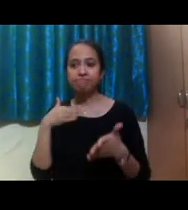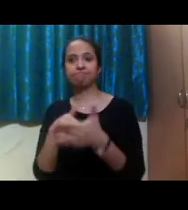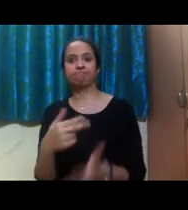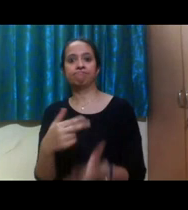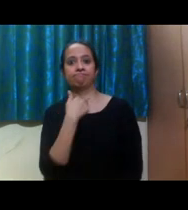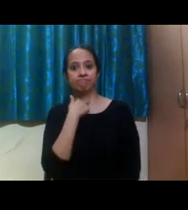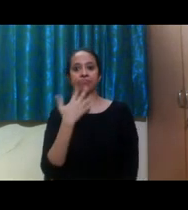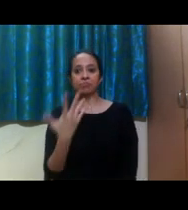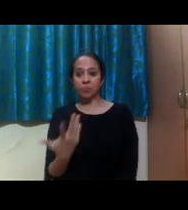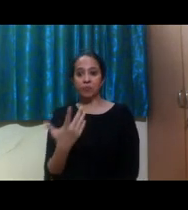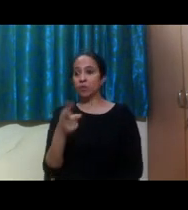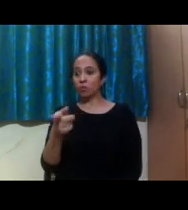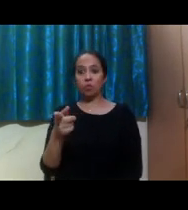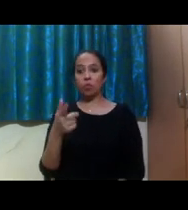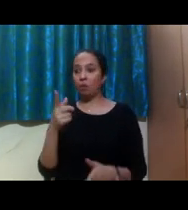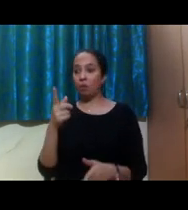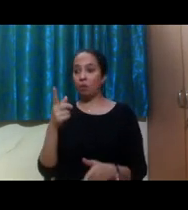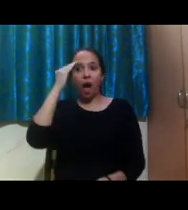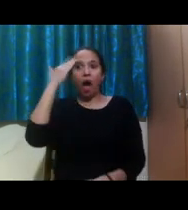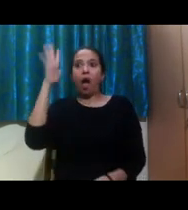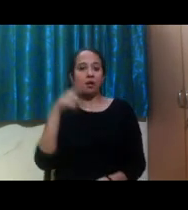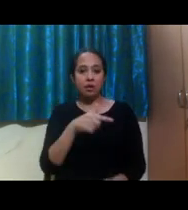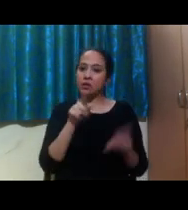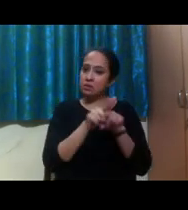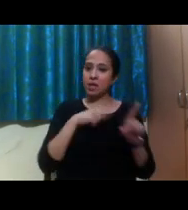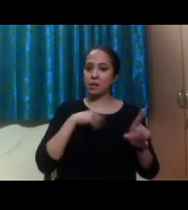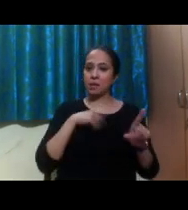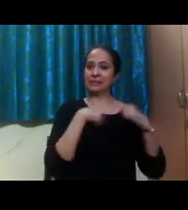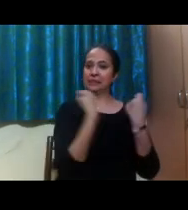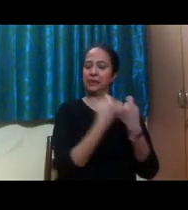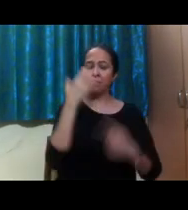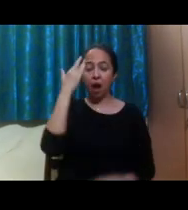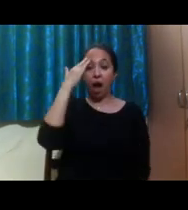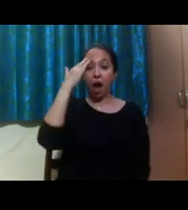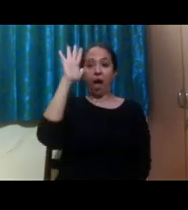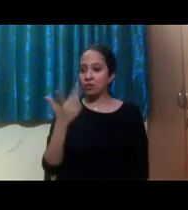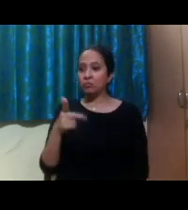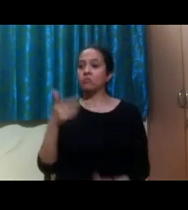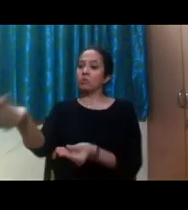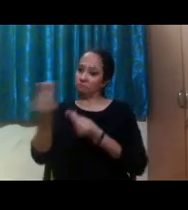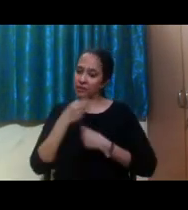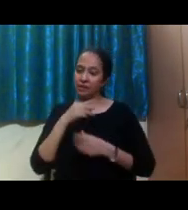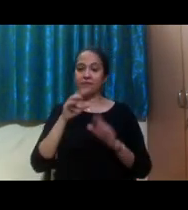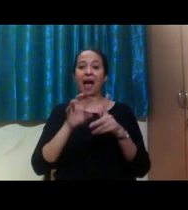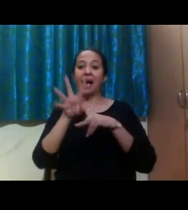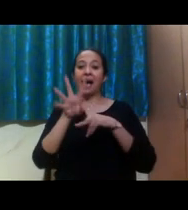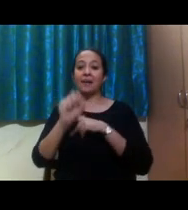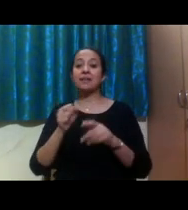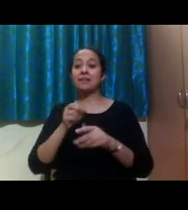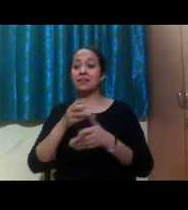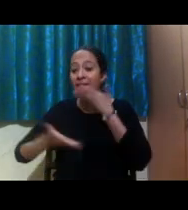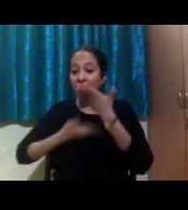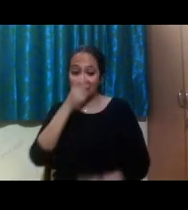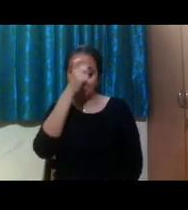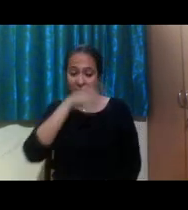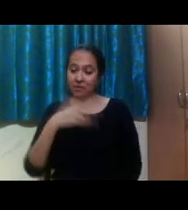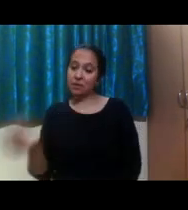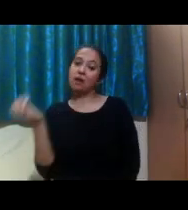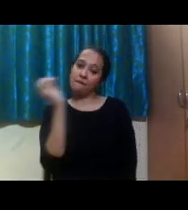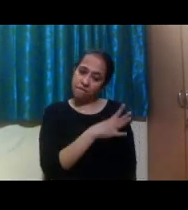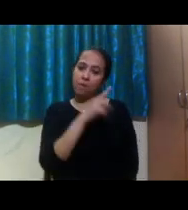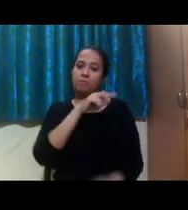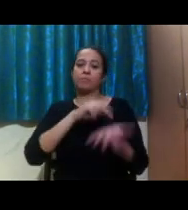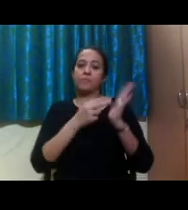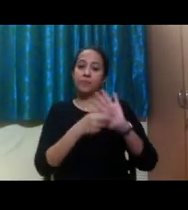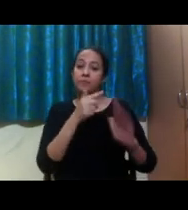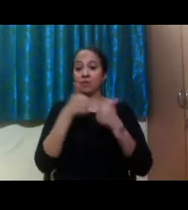not expected it either. So you by all means get back on the calendar of your access advisor so that you can kind of talk through that. One very good